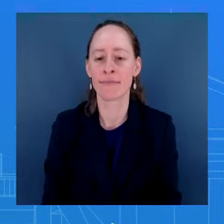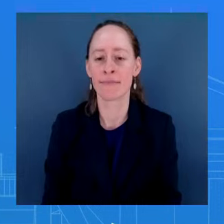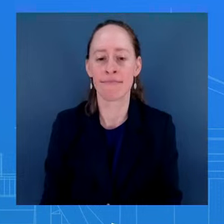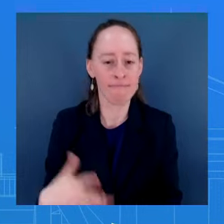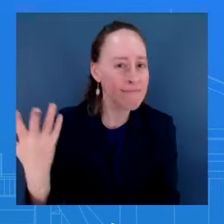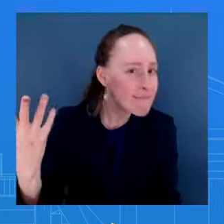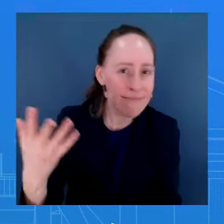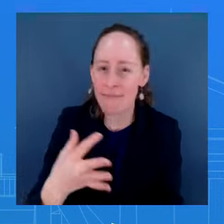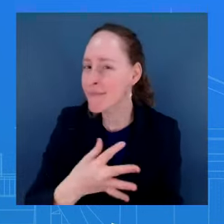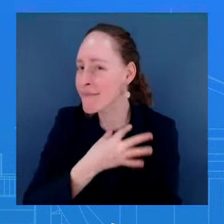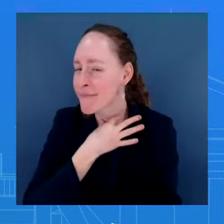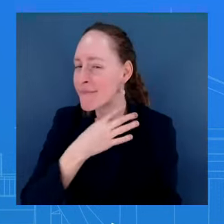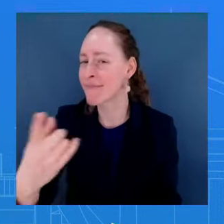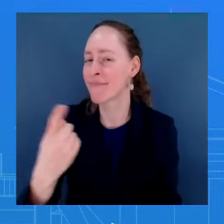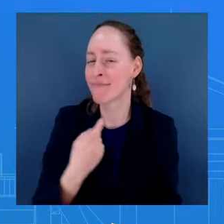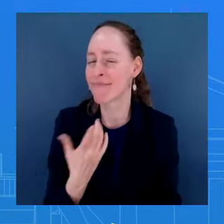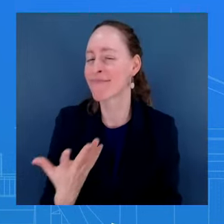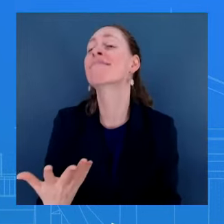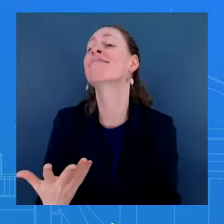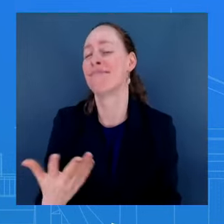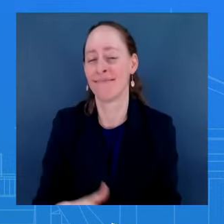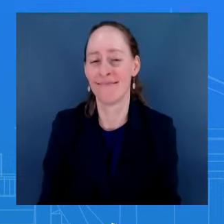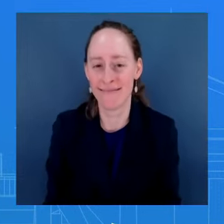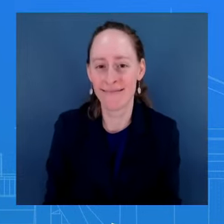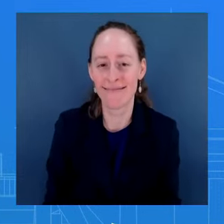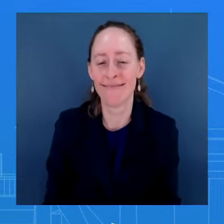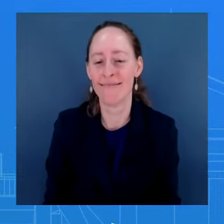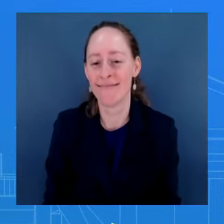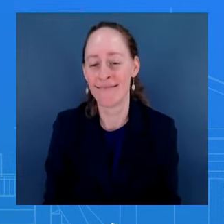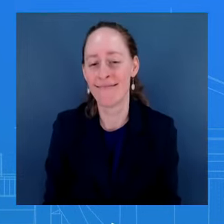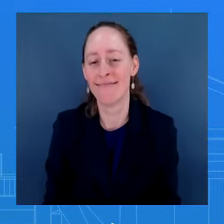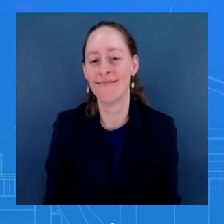Has President Biden called to congratulate Jason Palmer?